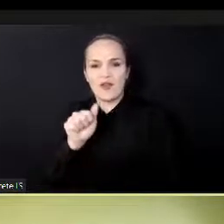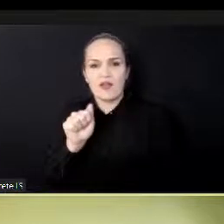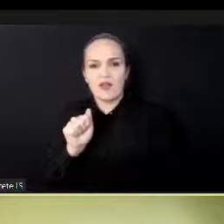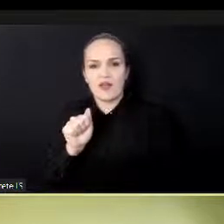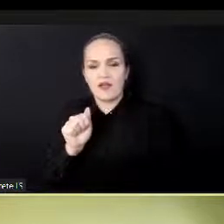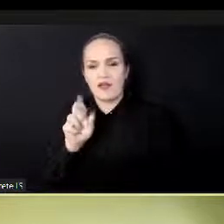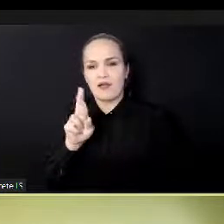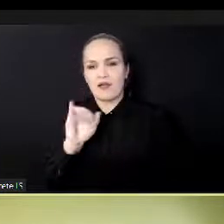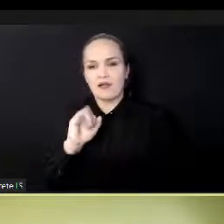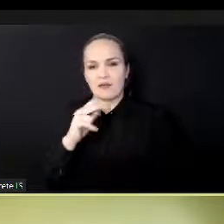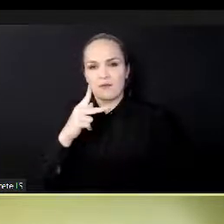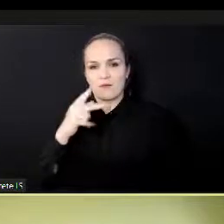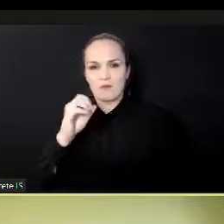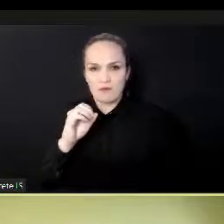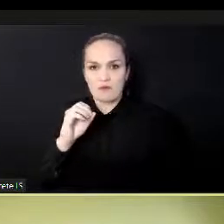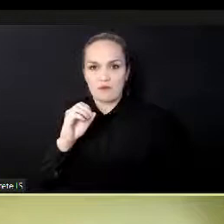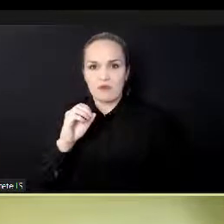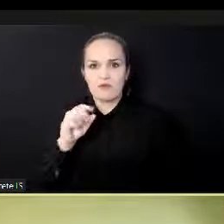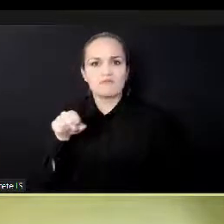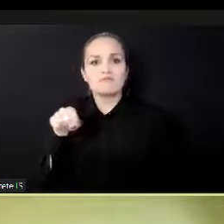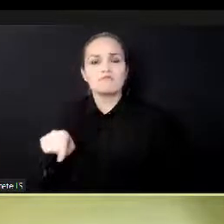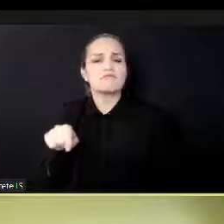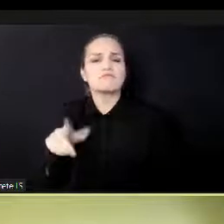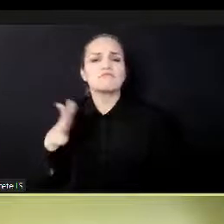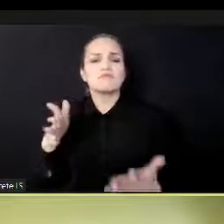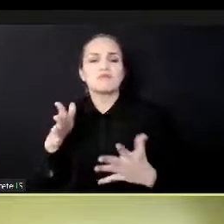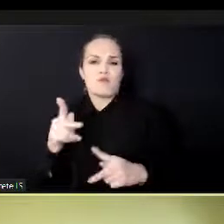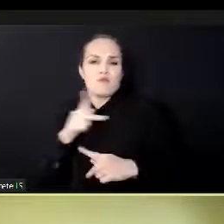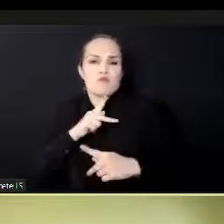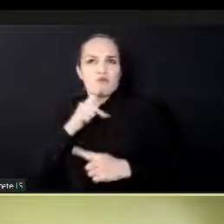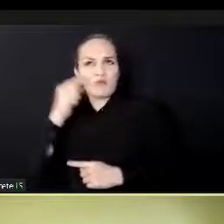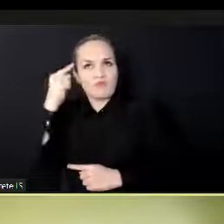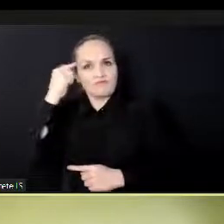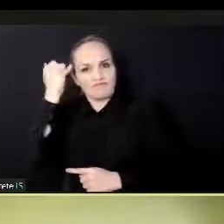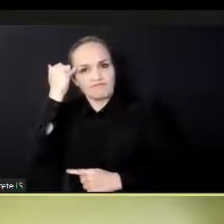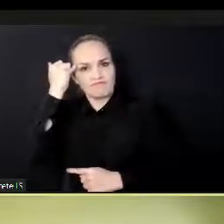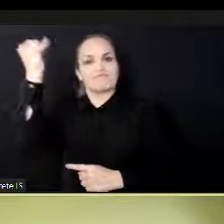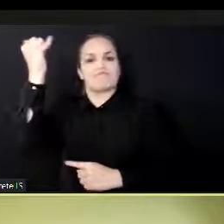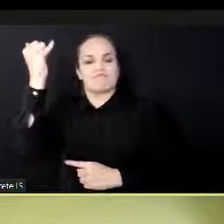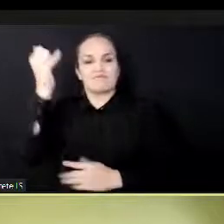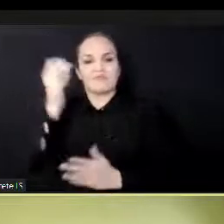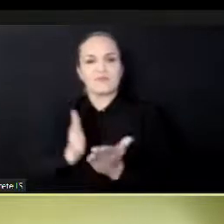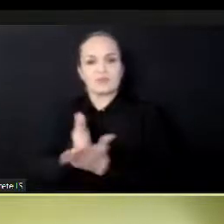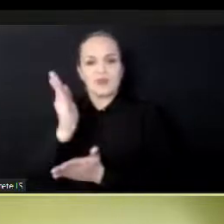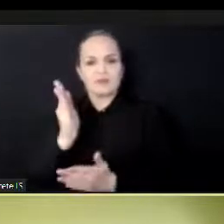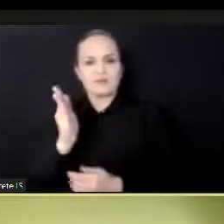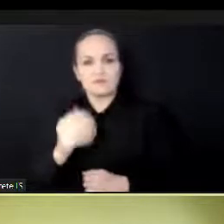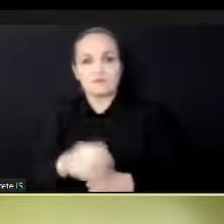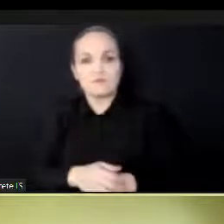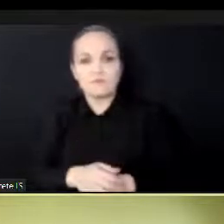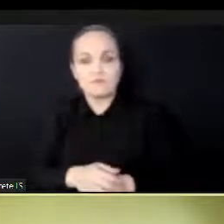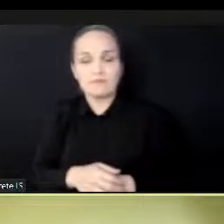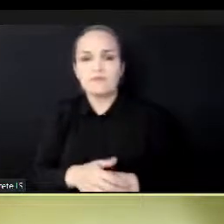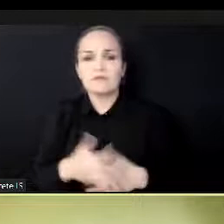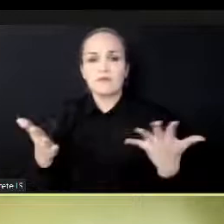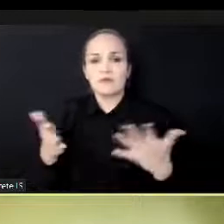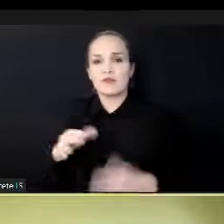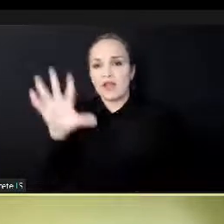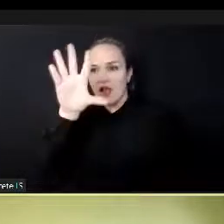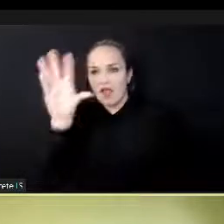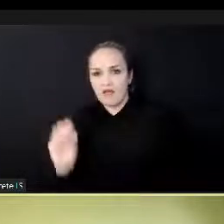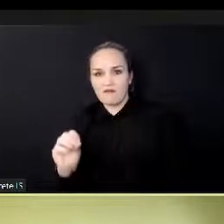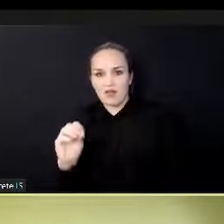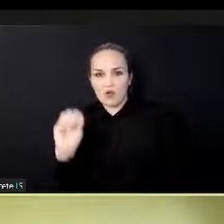from the Southern East, Central and West African countries. And we also have a potential